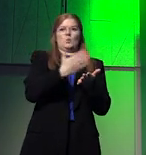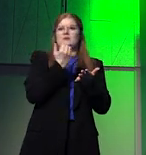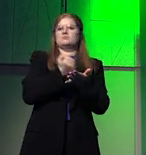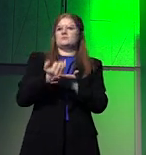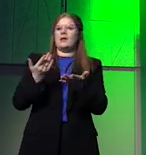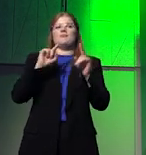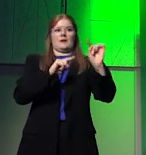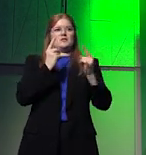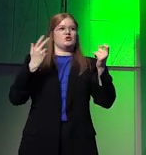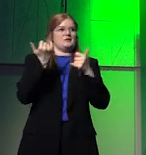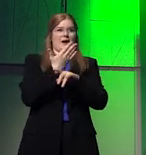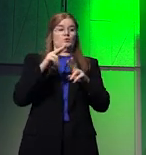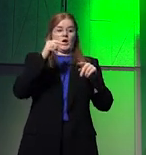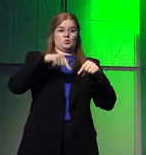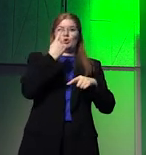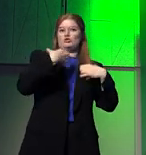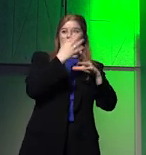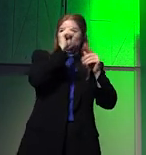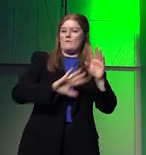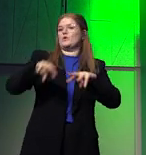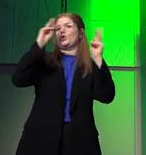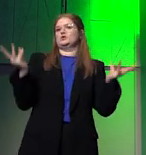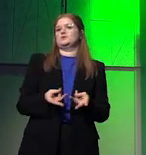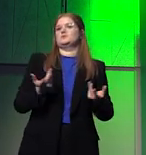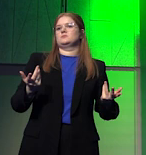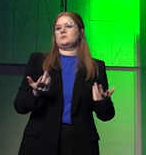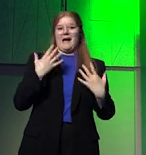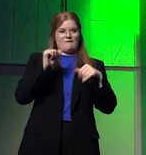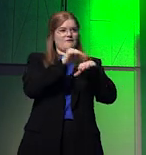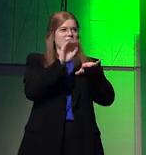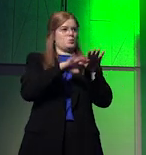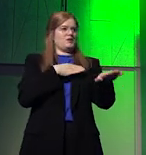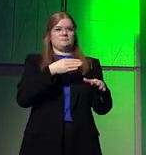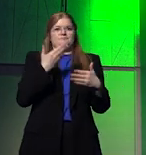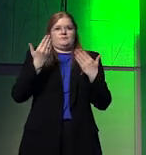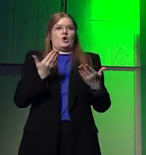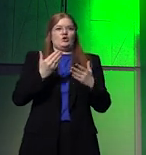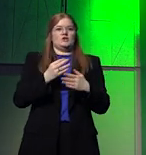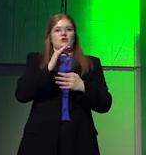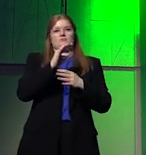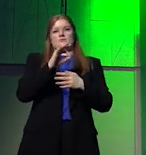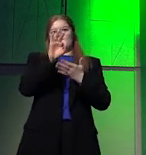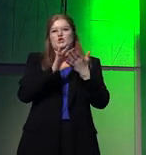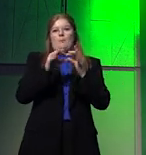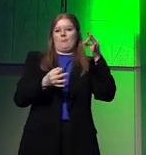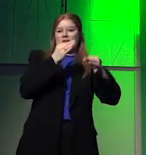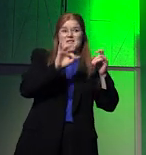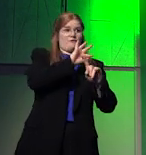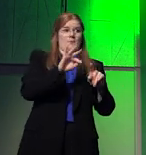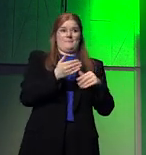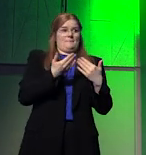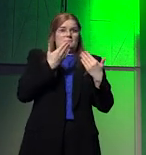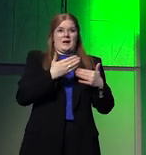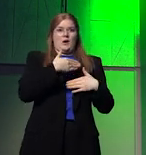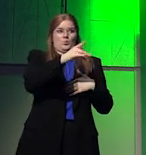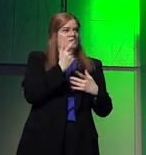that now spans the globe. This has implications with current geopolitics, since now